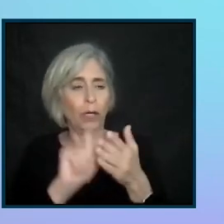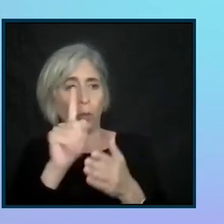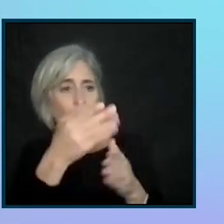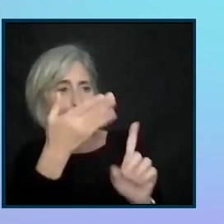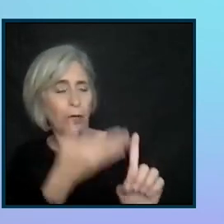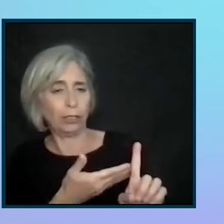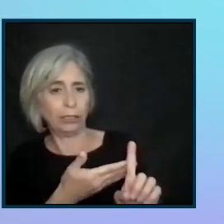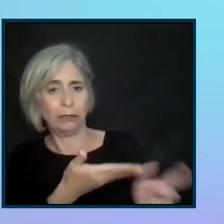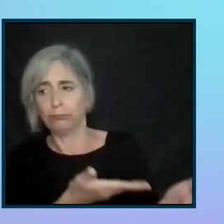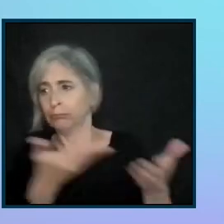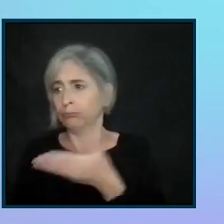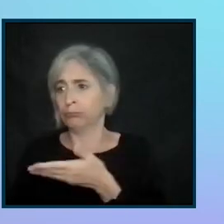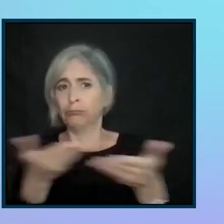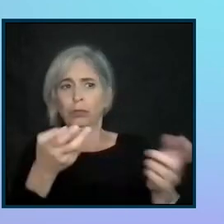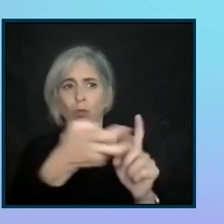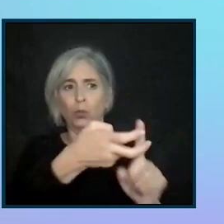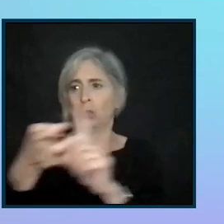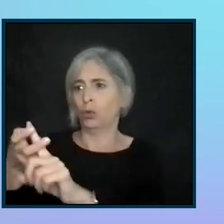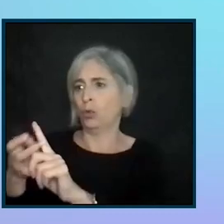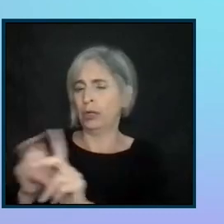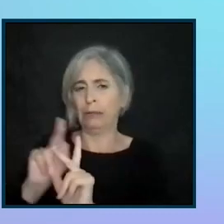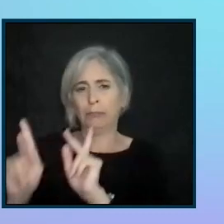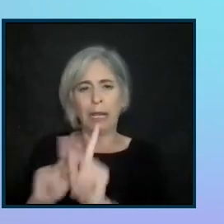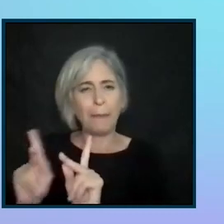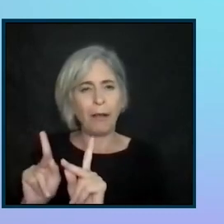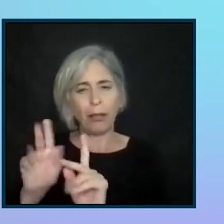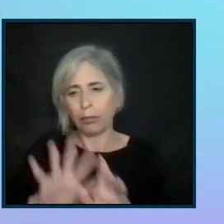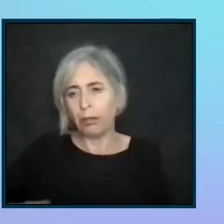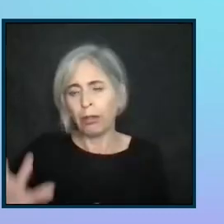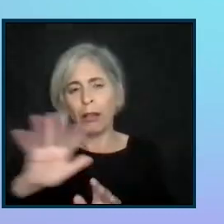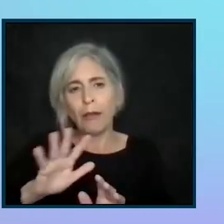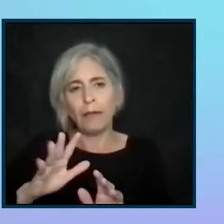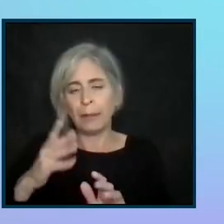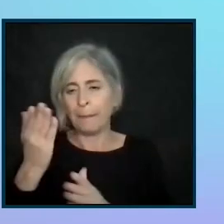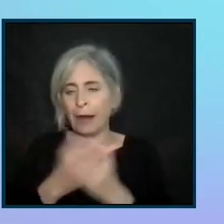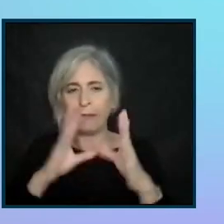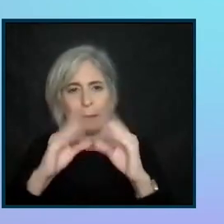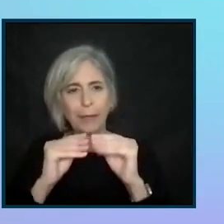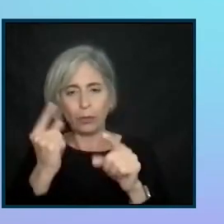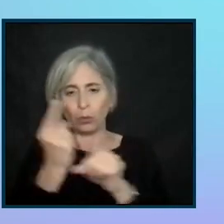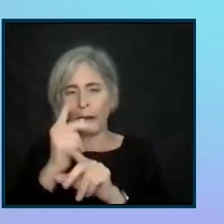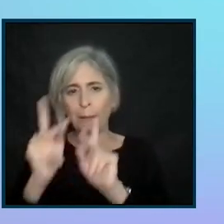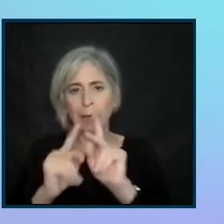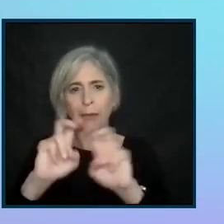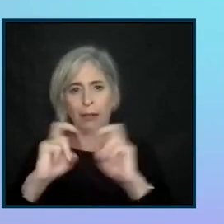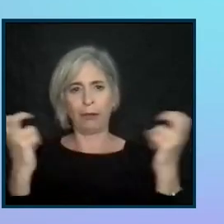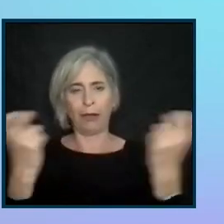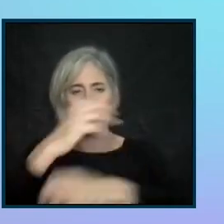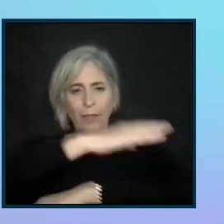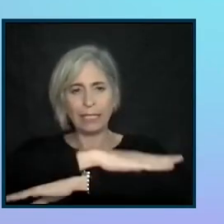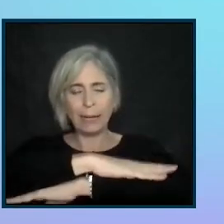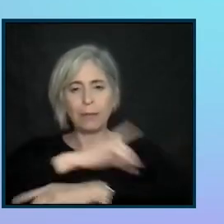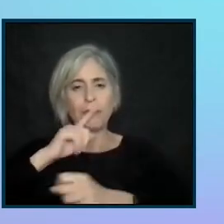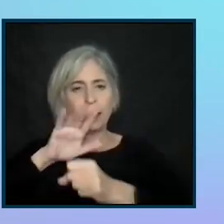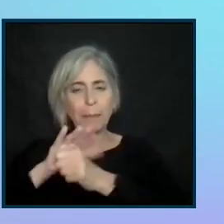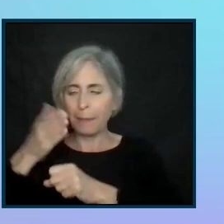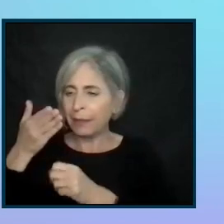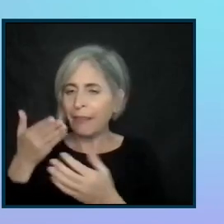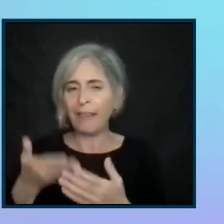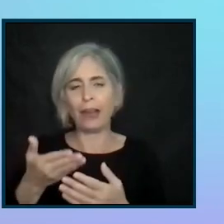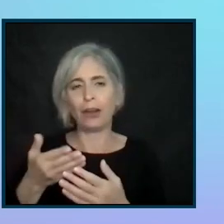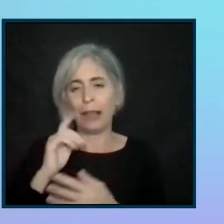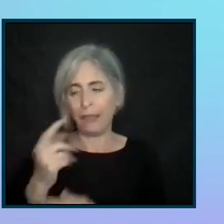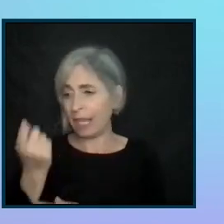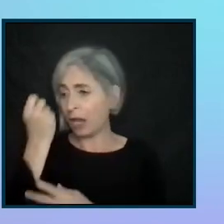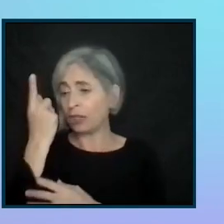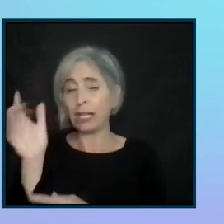have to bring in someone else. So making sure that's part of the meeting thing, making sure the right people are at the table, the commitment is there, and the